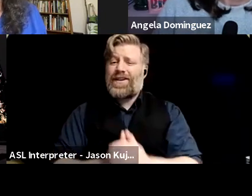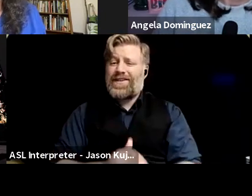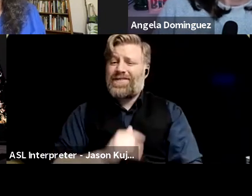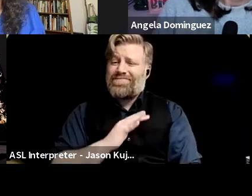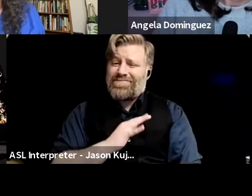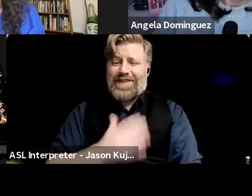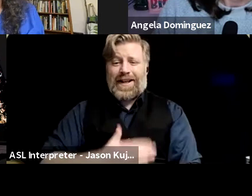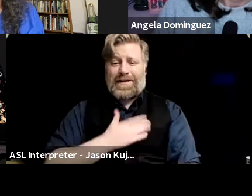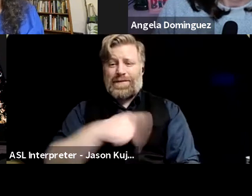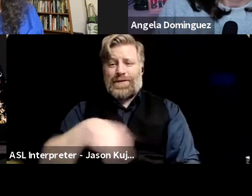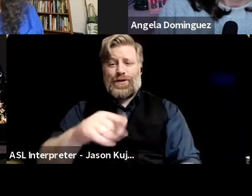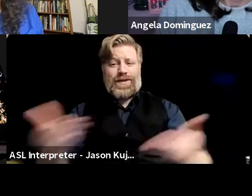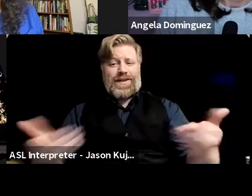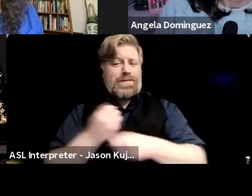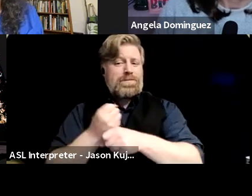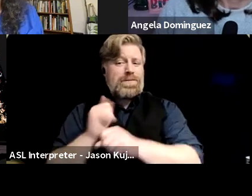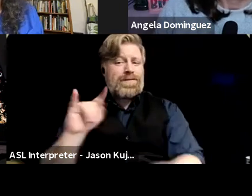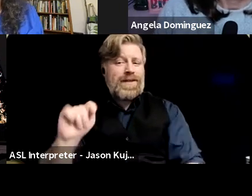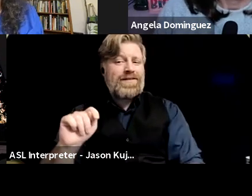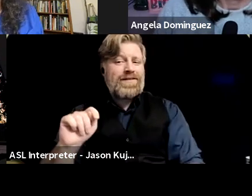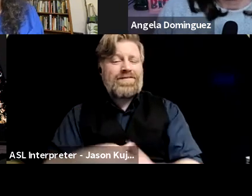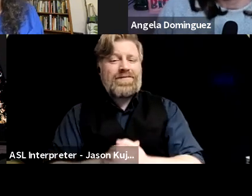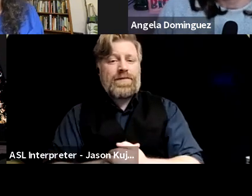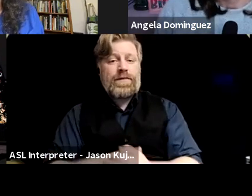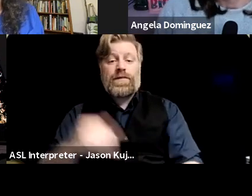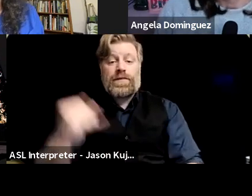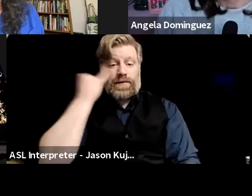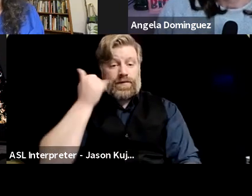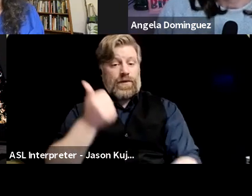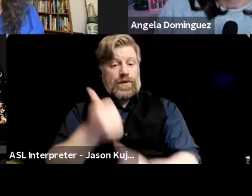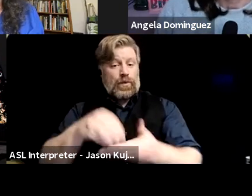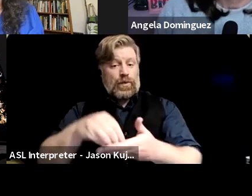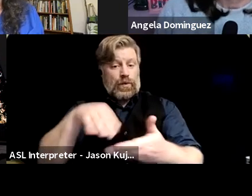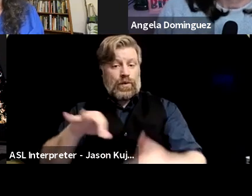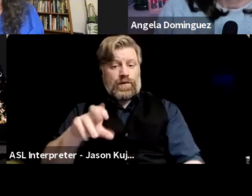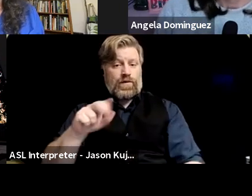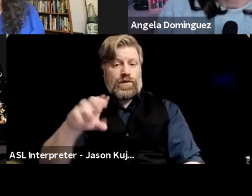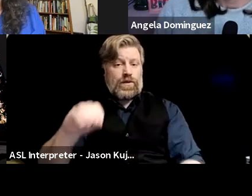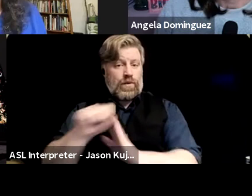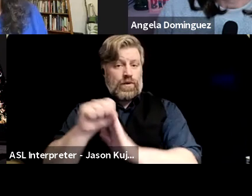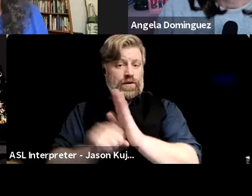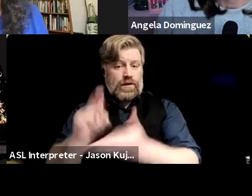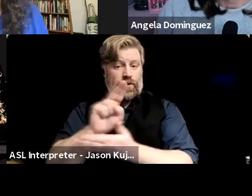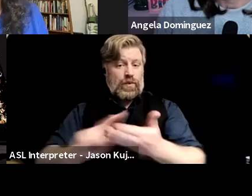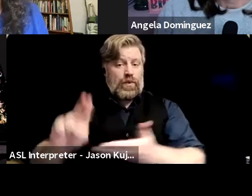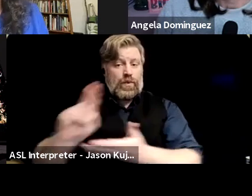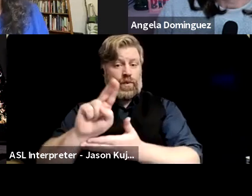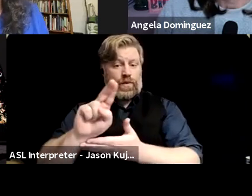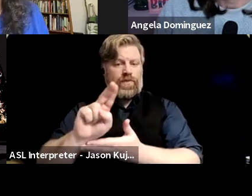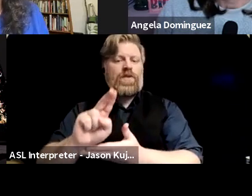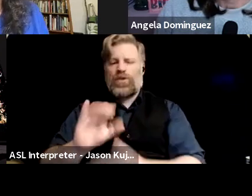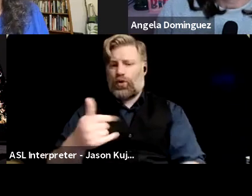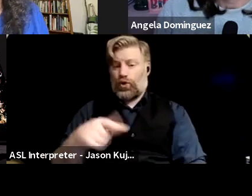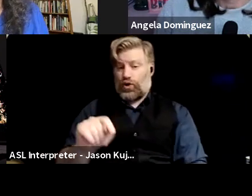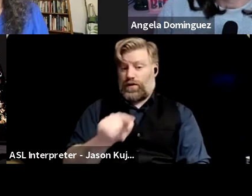was here to make it. So, um, and if you are a Fresno student, um, you can fill out this short survey that's going to be entered in the